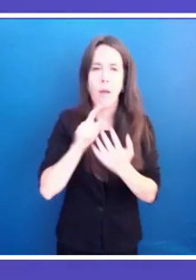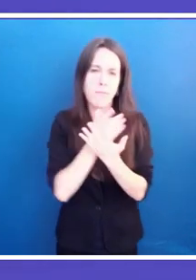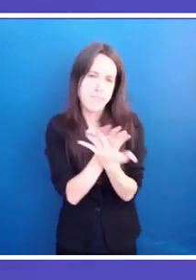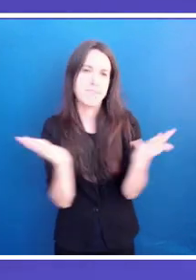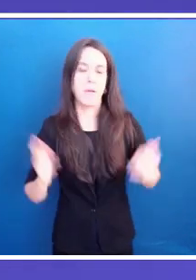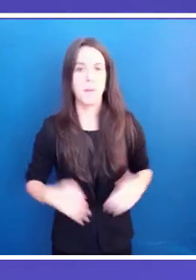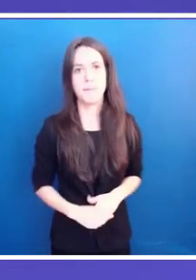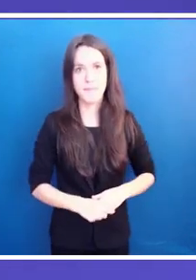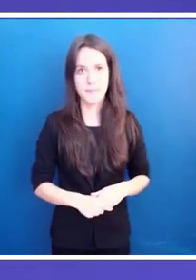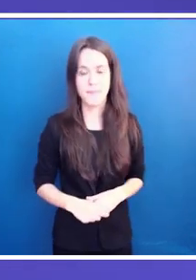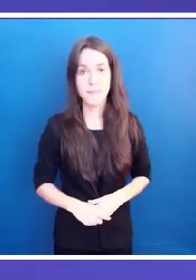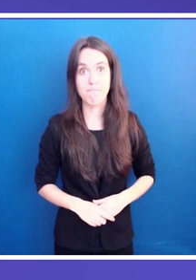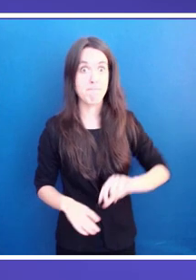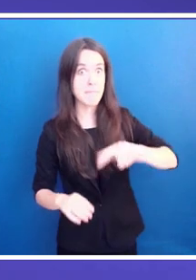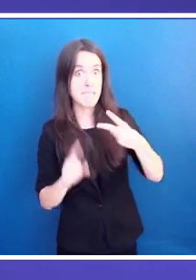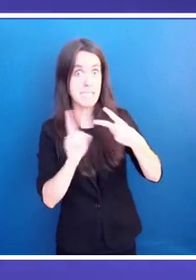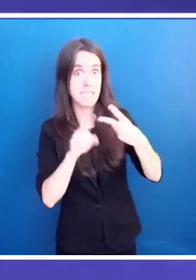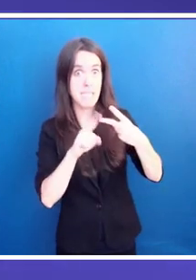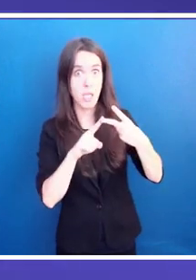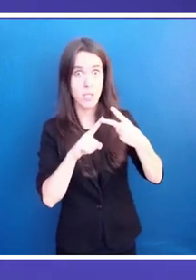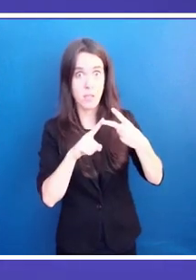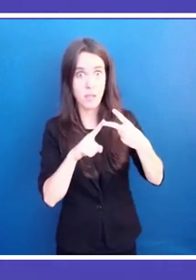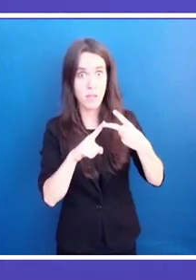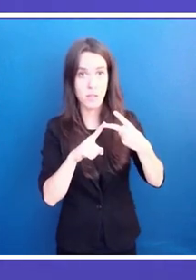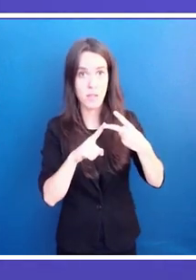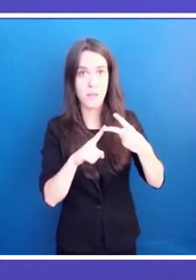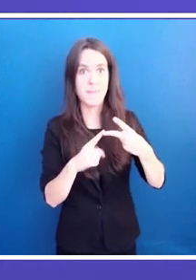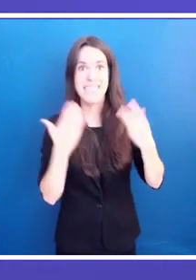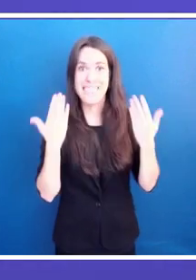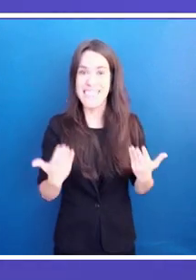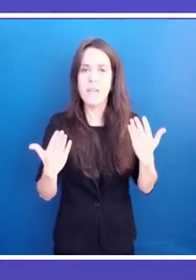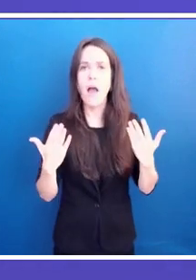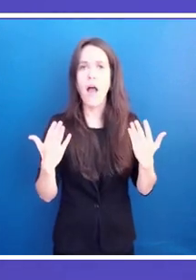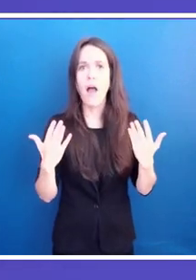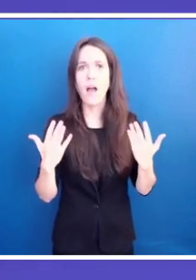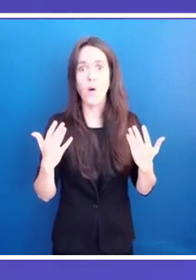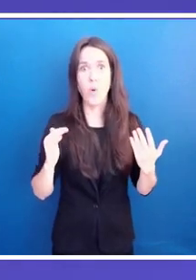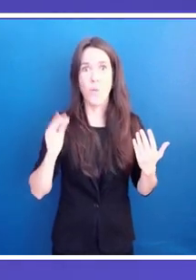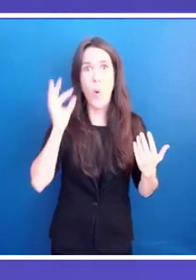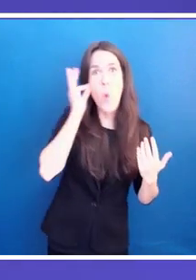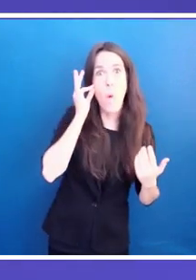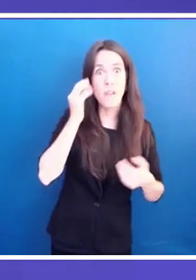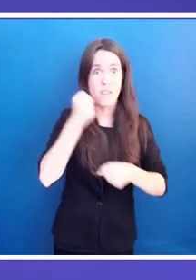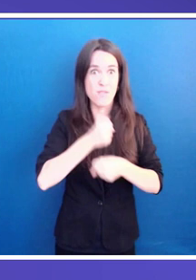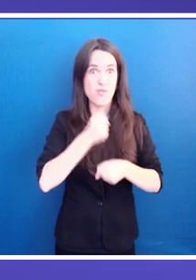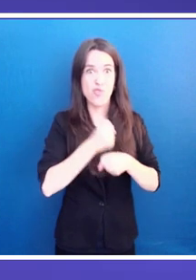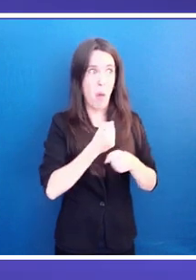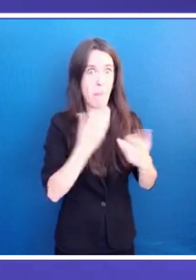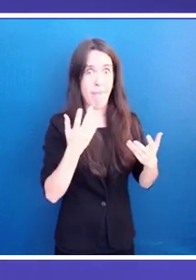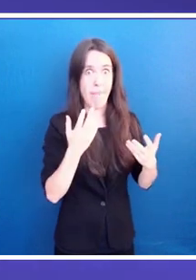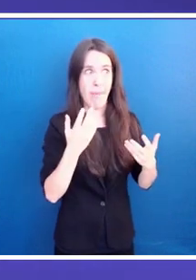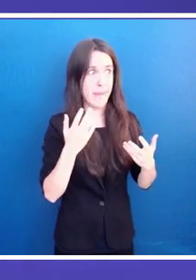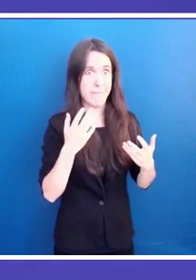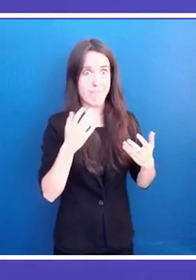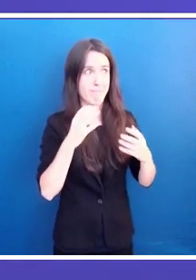Second, in light of the decreasing participation of women in the labor market, which accounts to around